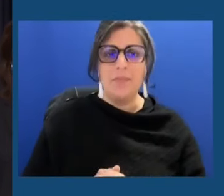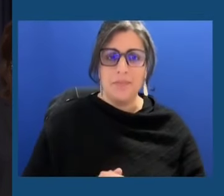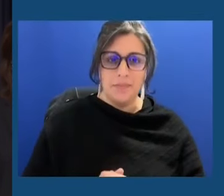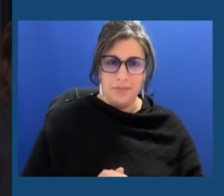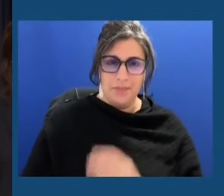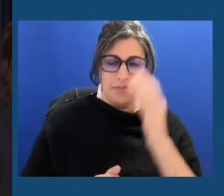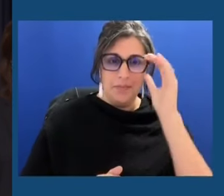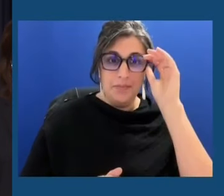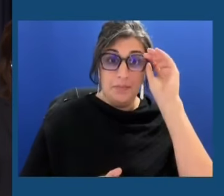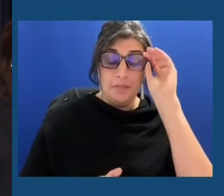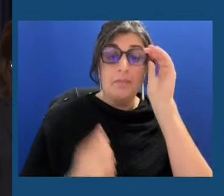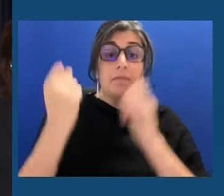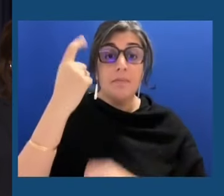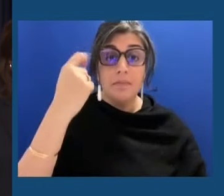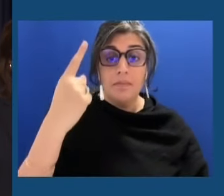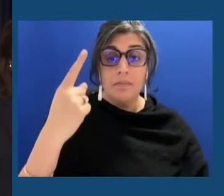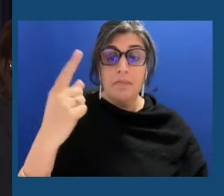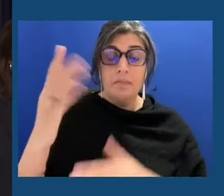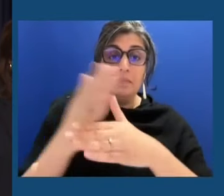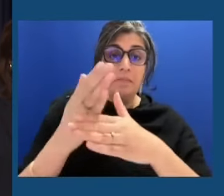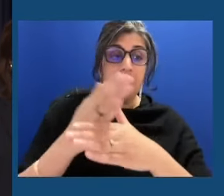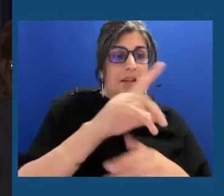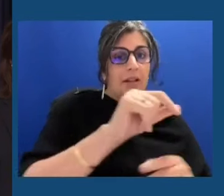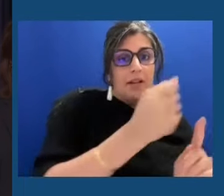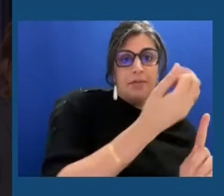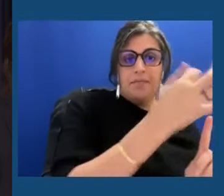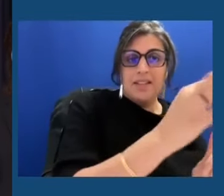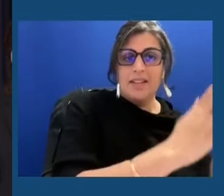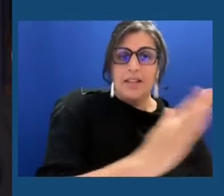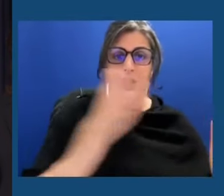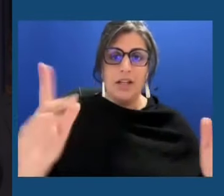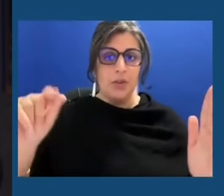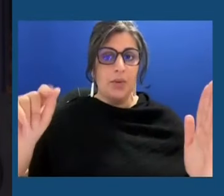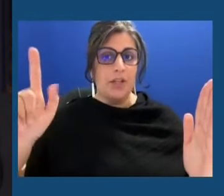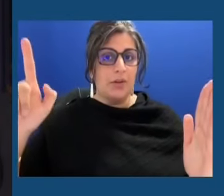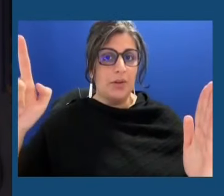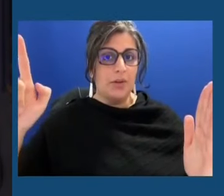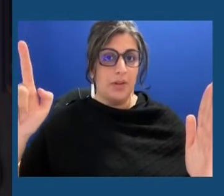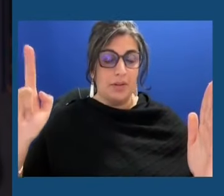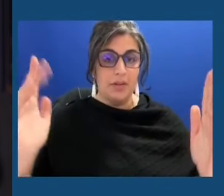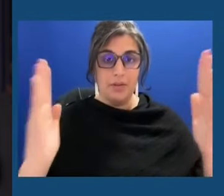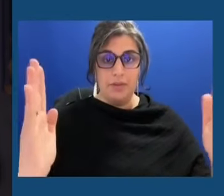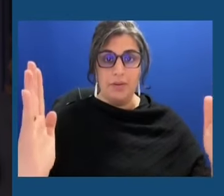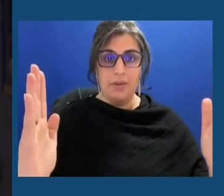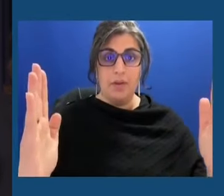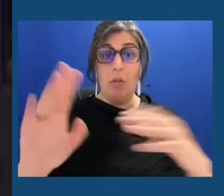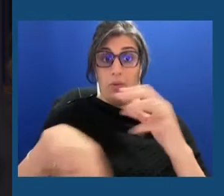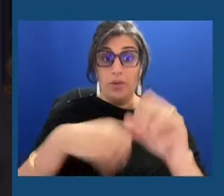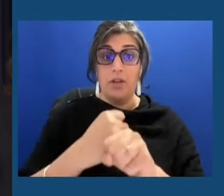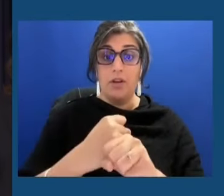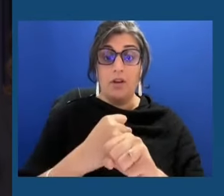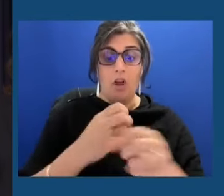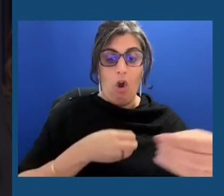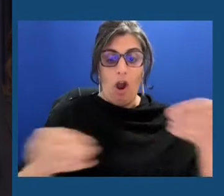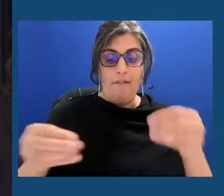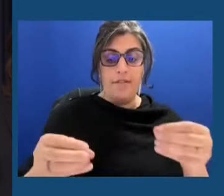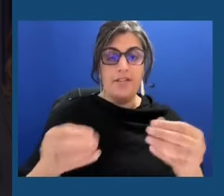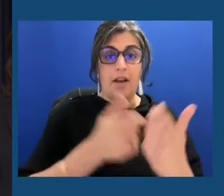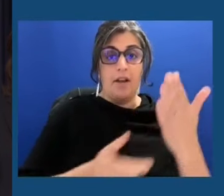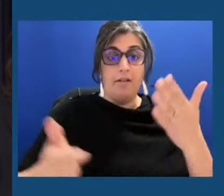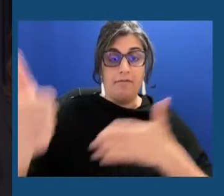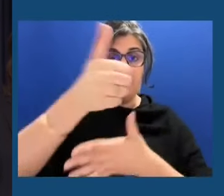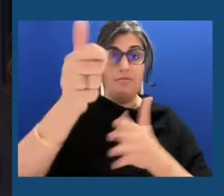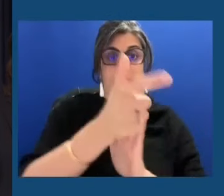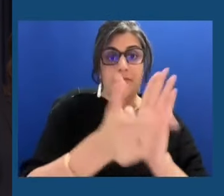You see, between 2019 and 2021, the Office of the Attorney General took nearly